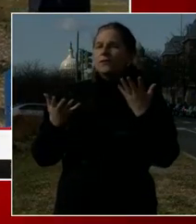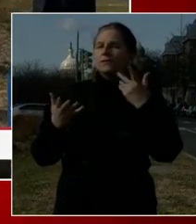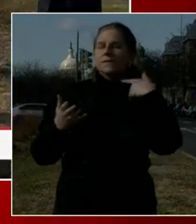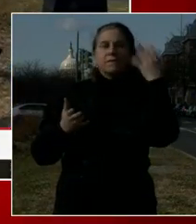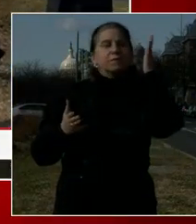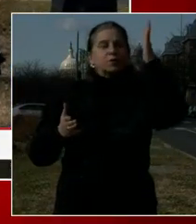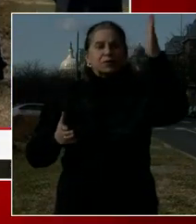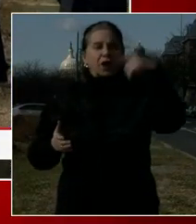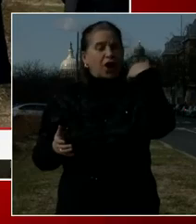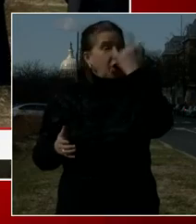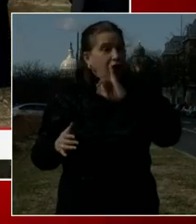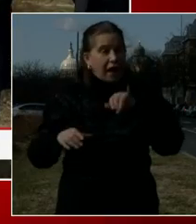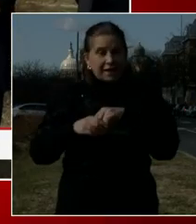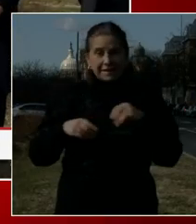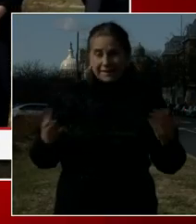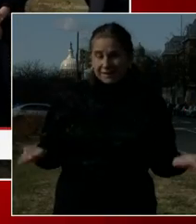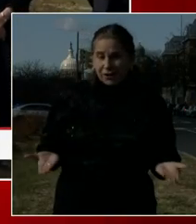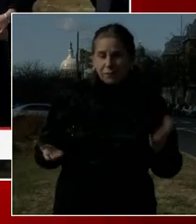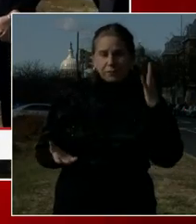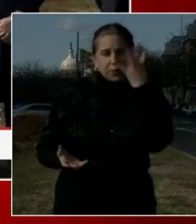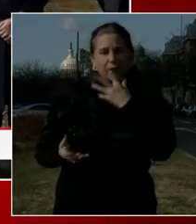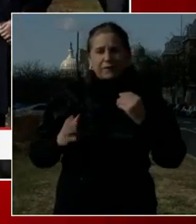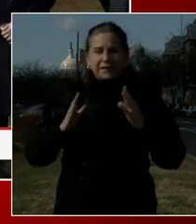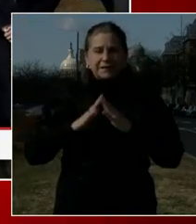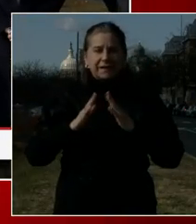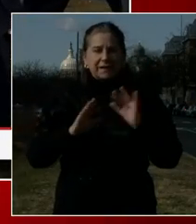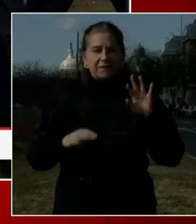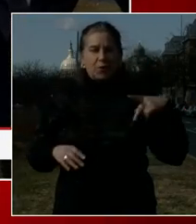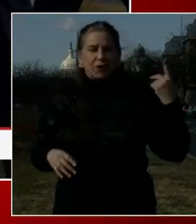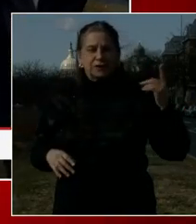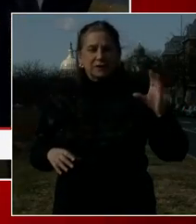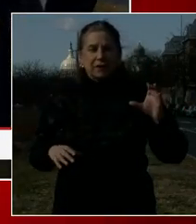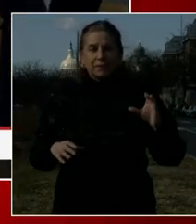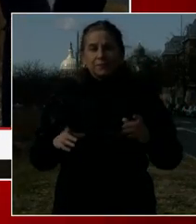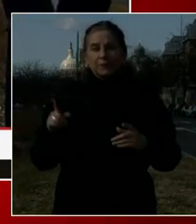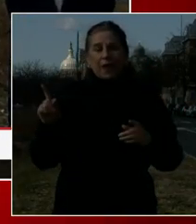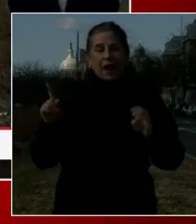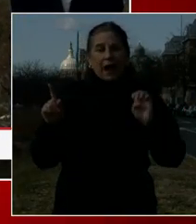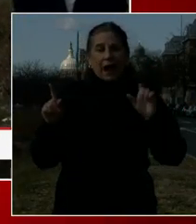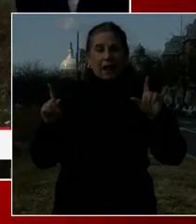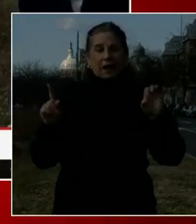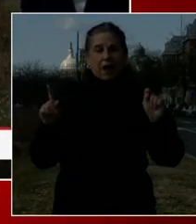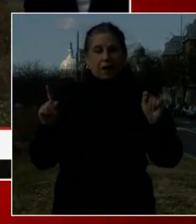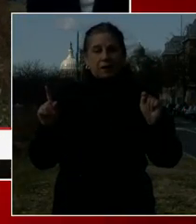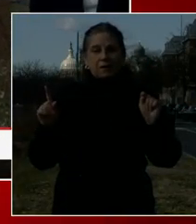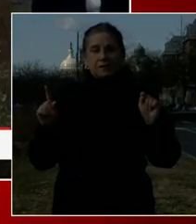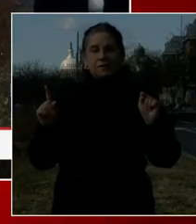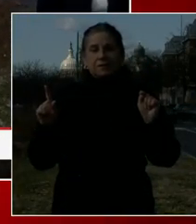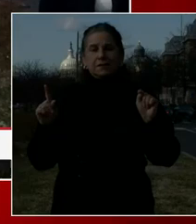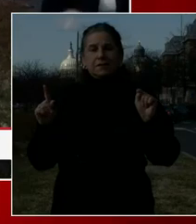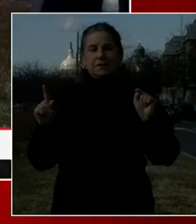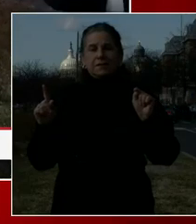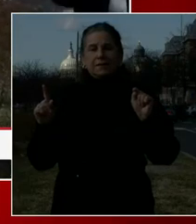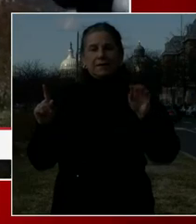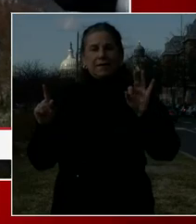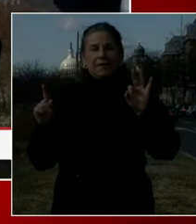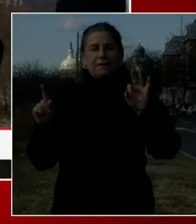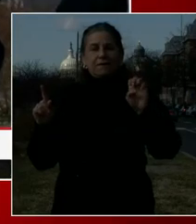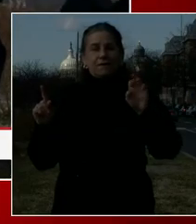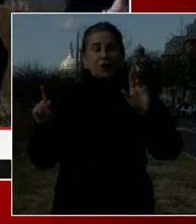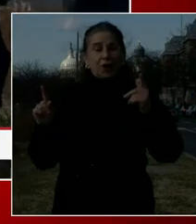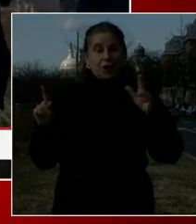I asked Elliot Ferguson to join us here today because he spends every day